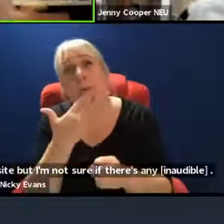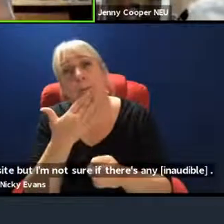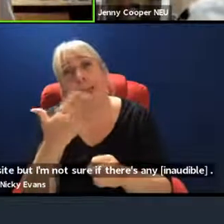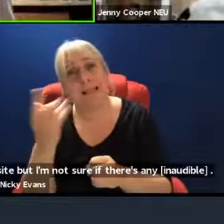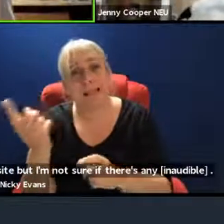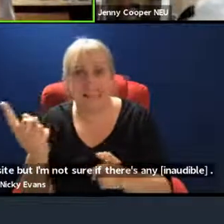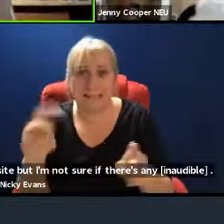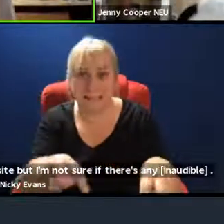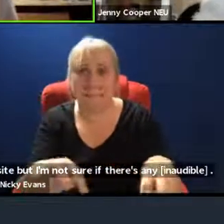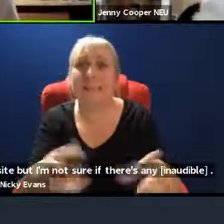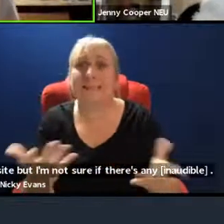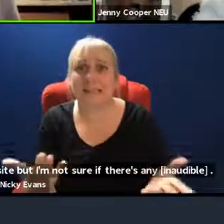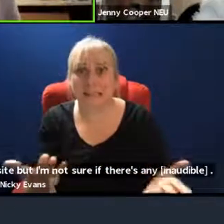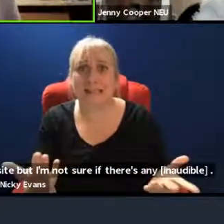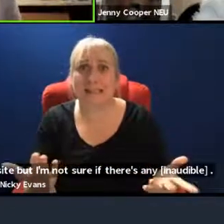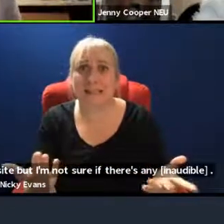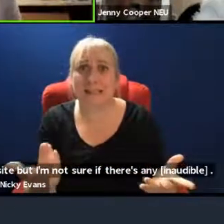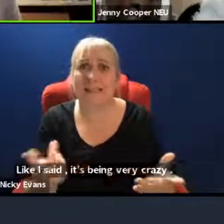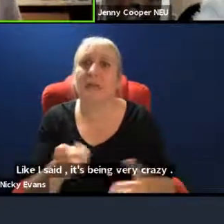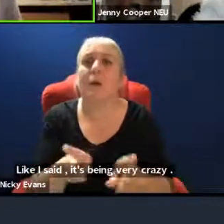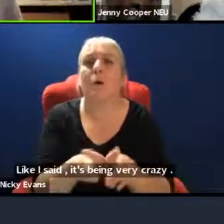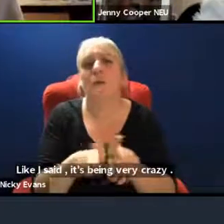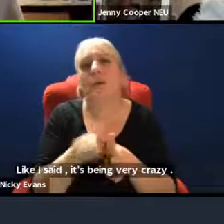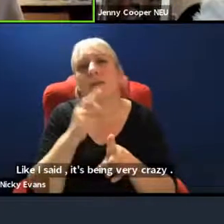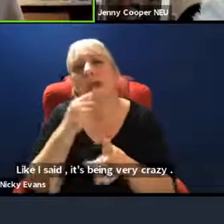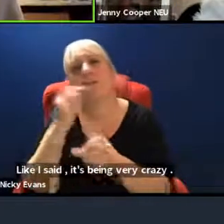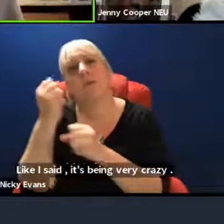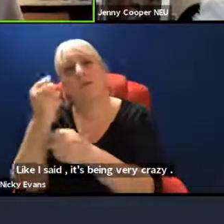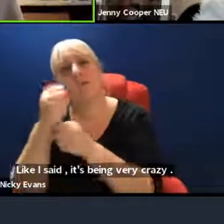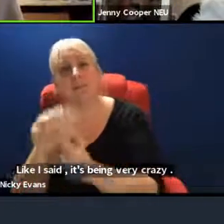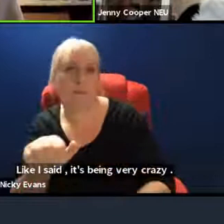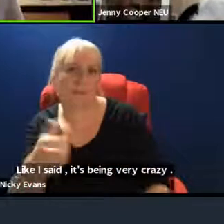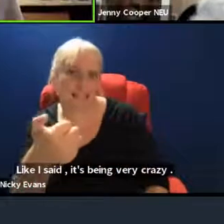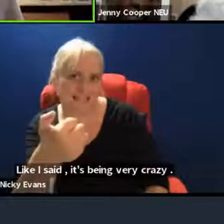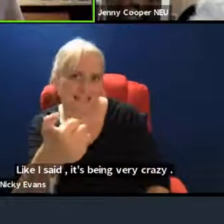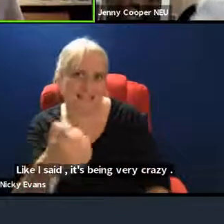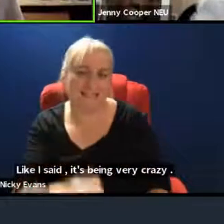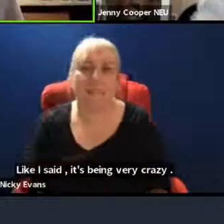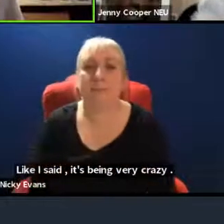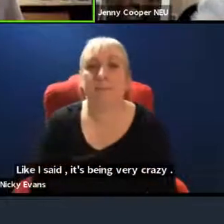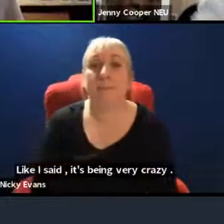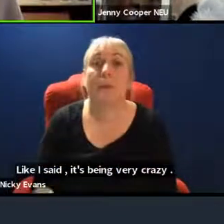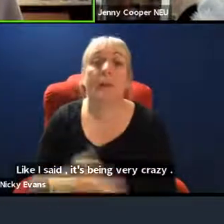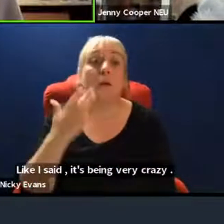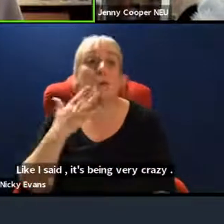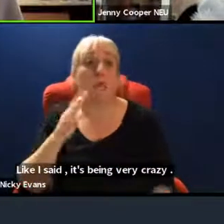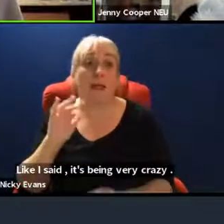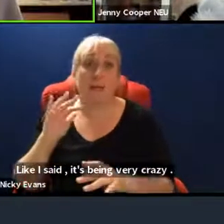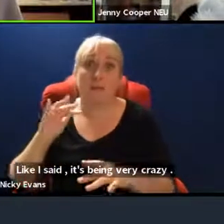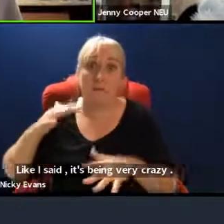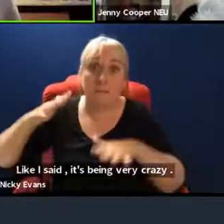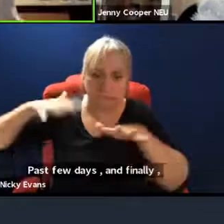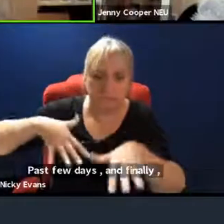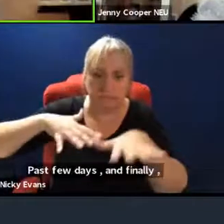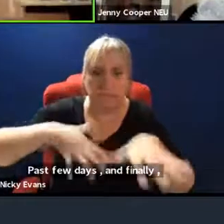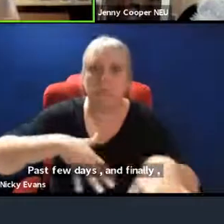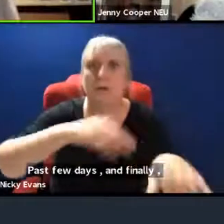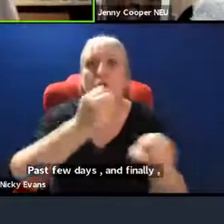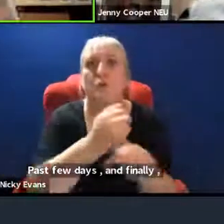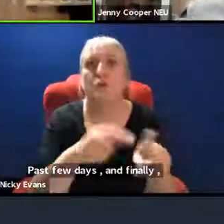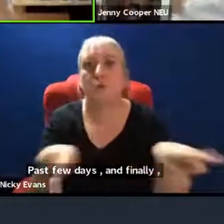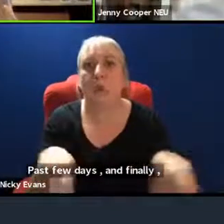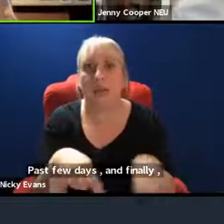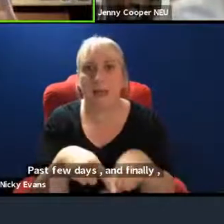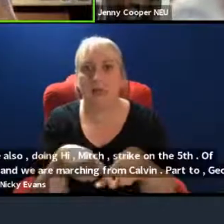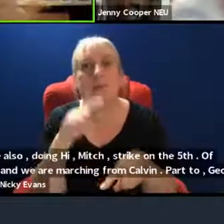alongside the protest that's happening on the 6th. And then after we're marching to George Square, we'll having a rally there. And we'll have